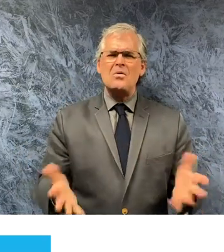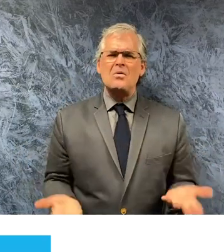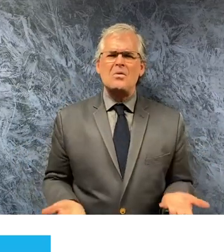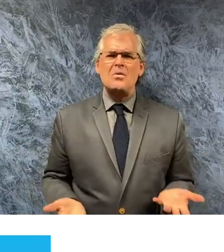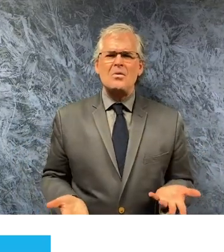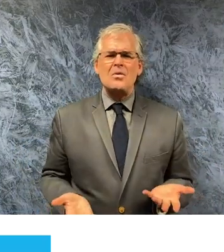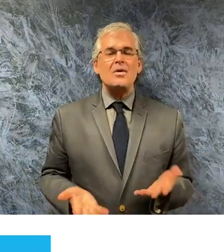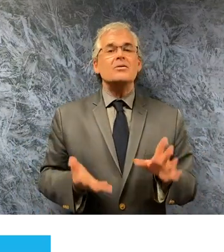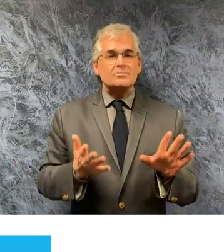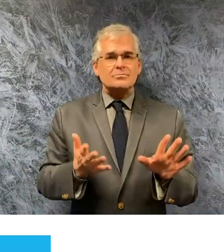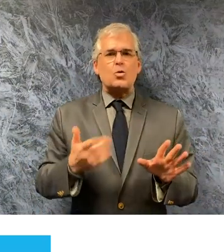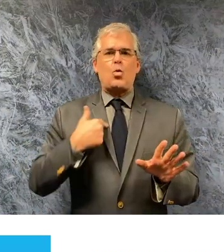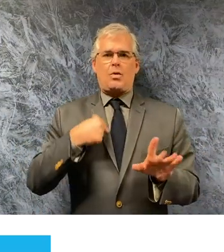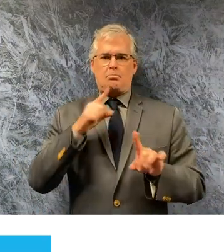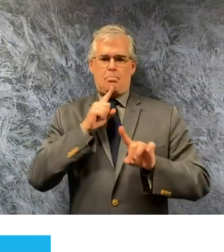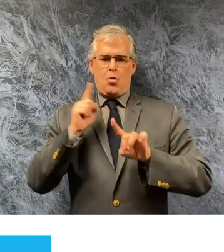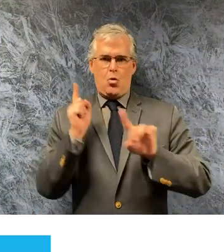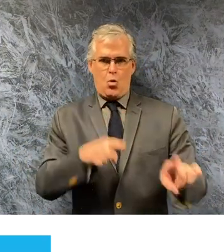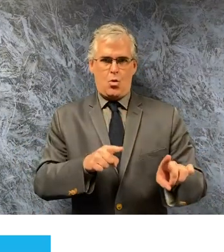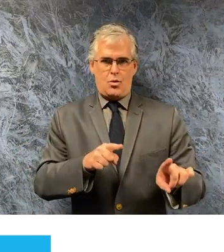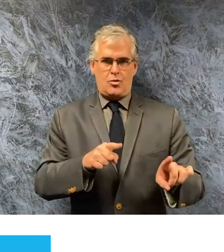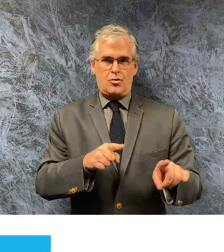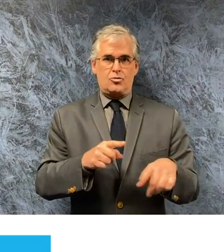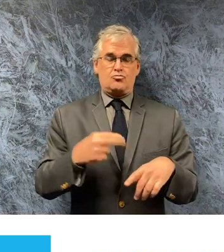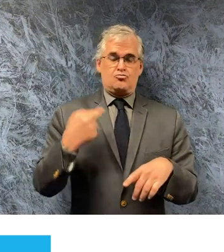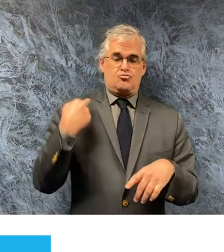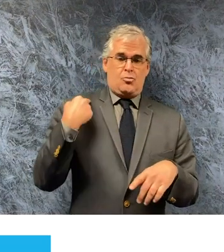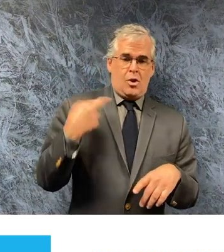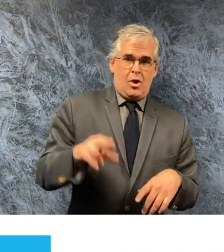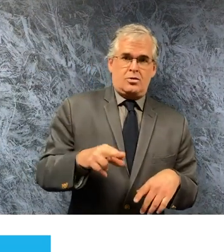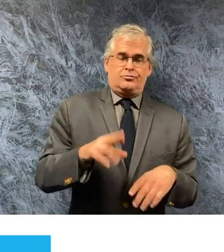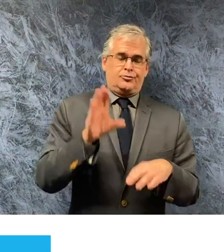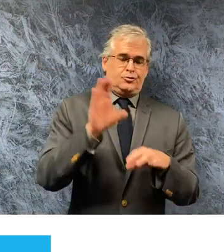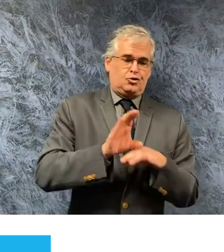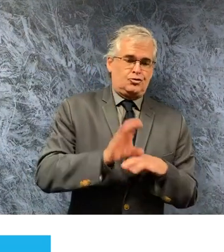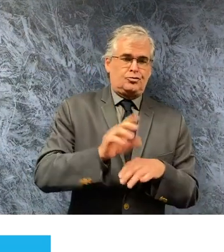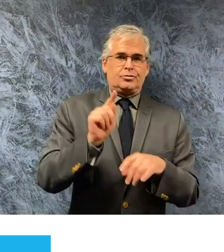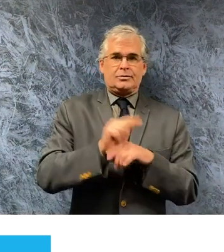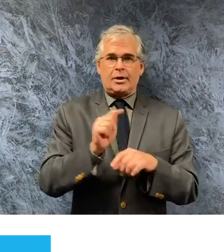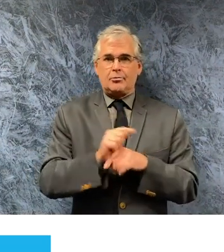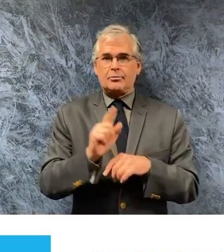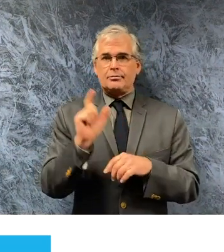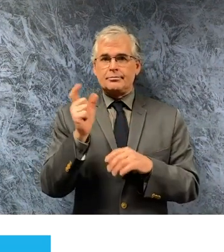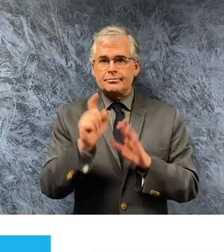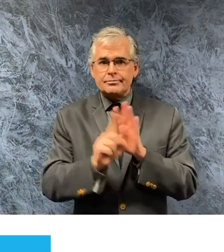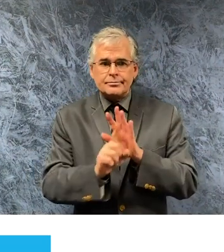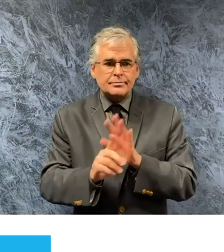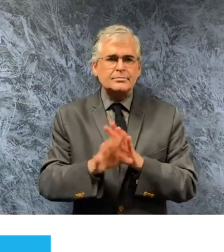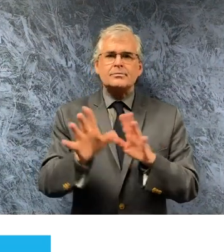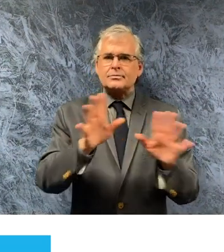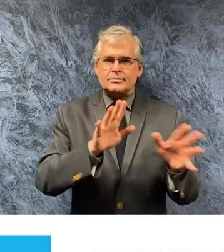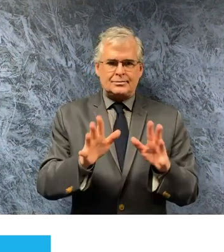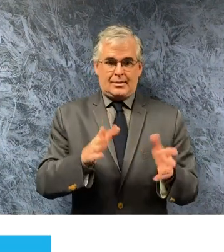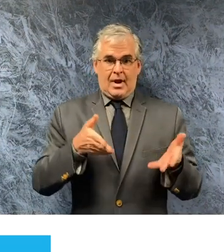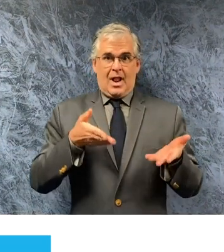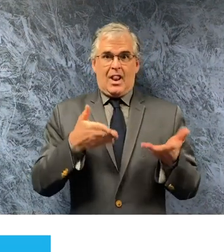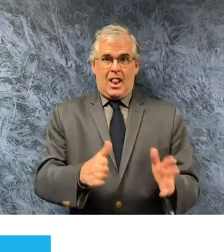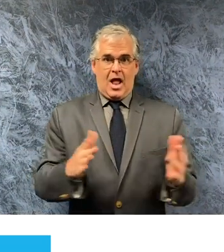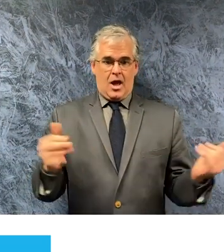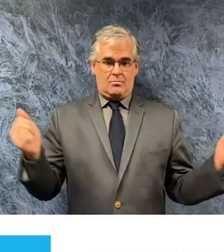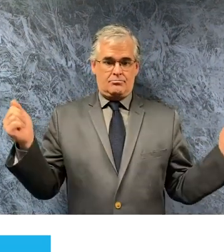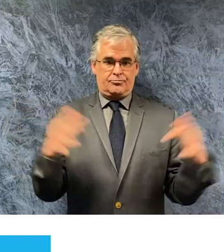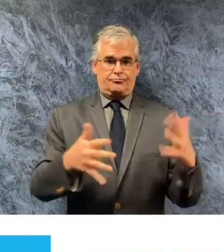of worship are prohibited from holding in-person worships or in-person worship services with 10 or more people